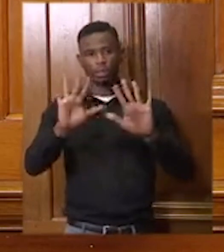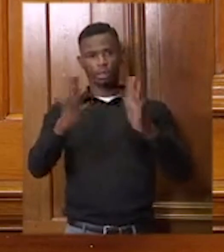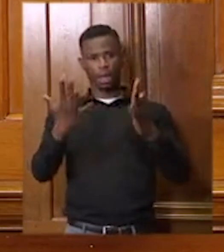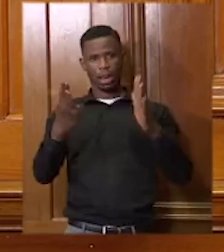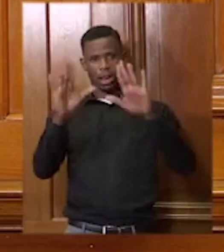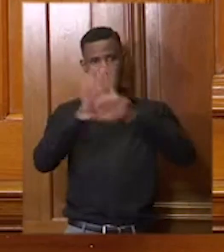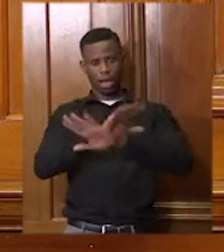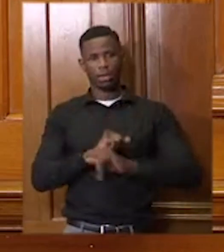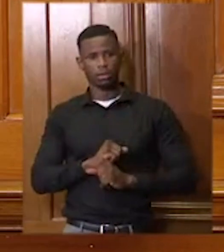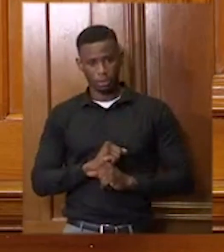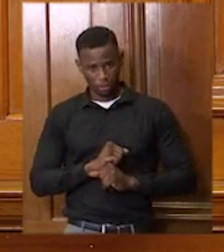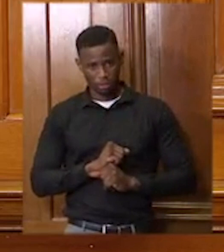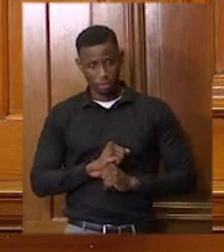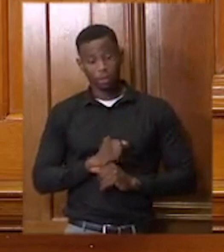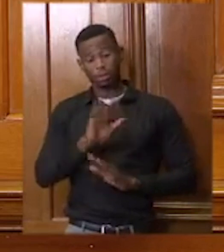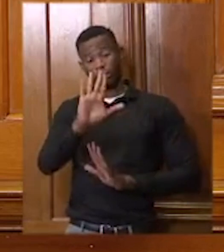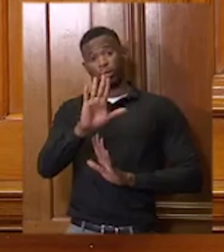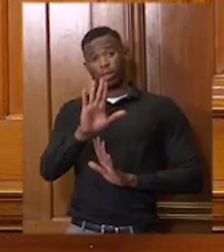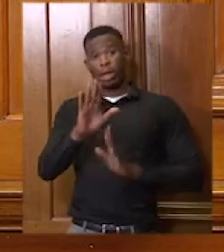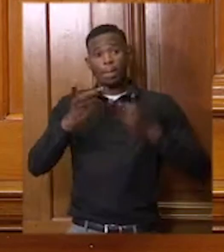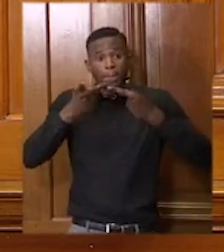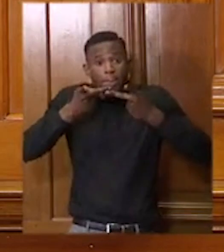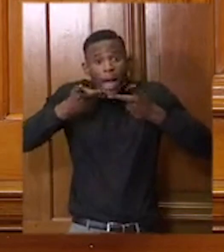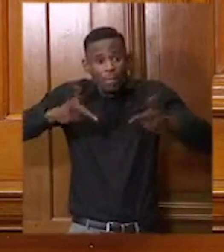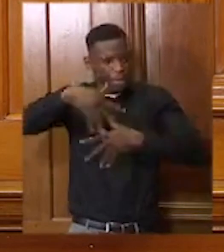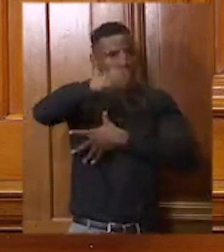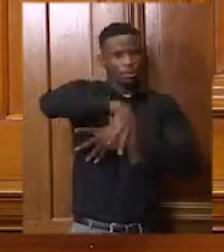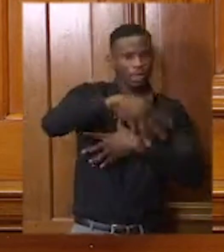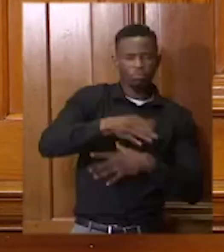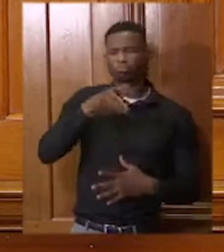Alcohol consumption remains prohibited in public spaces.